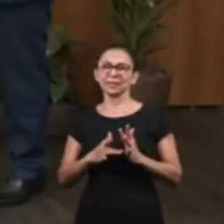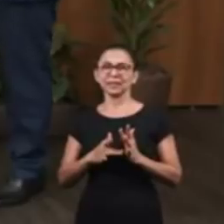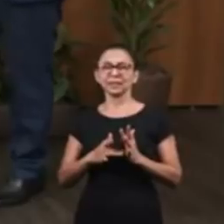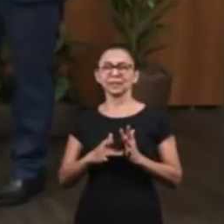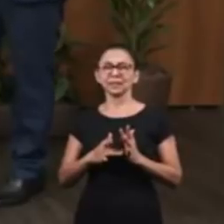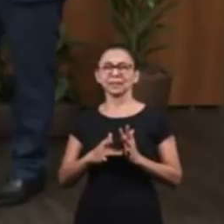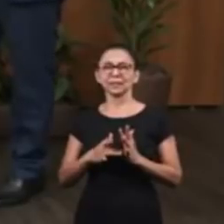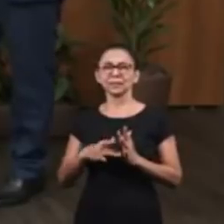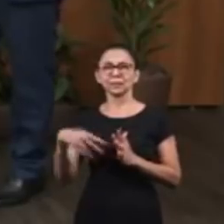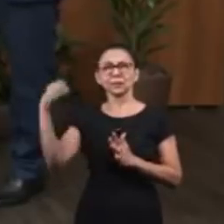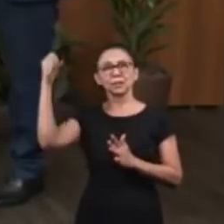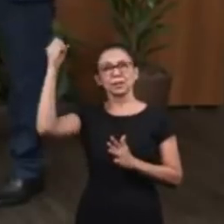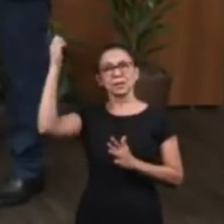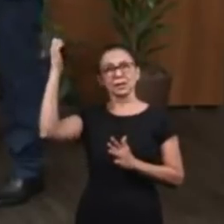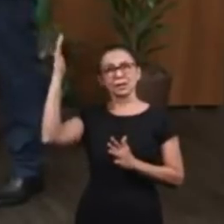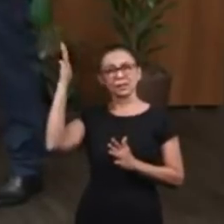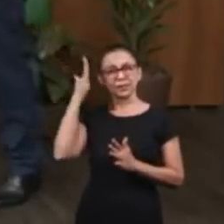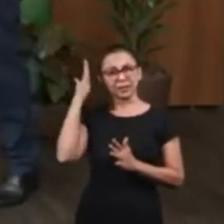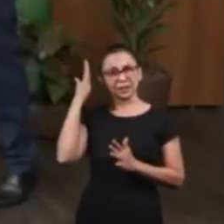the New Testament.